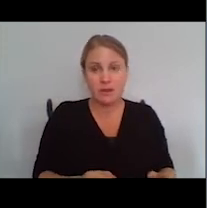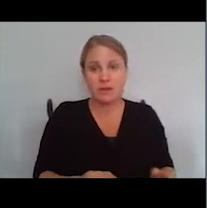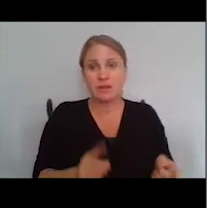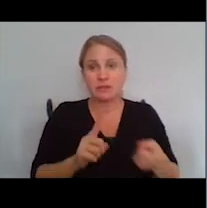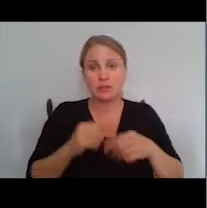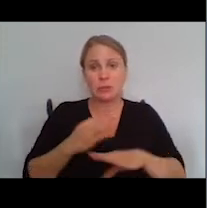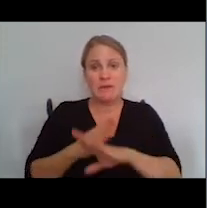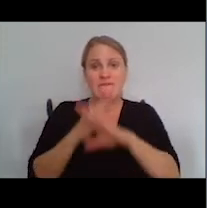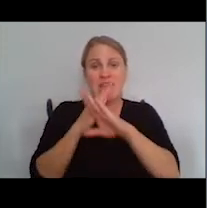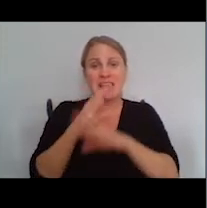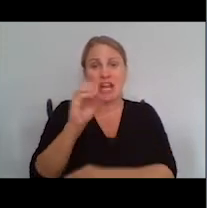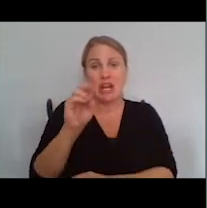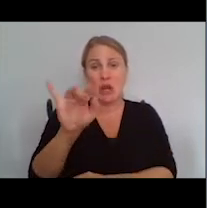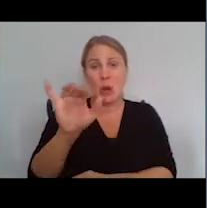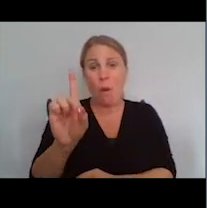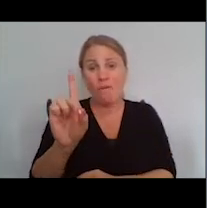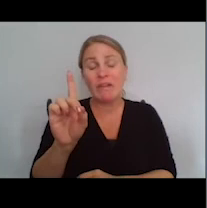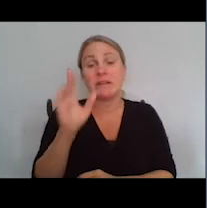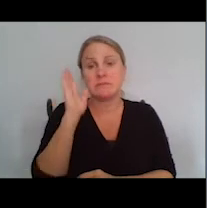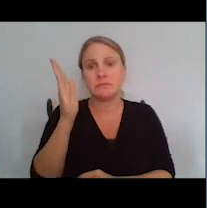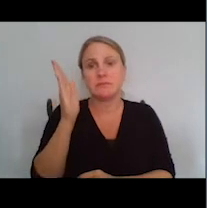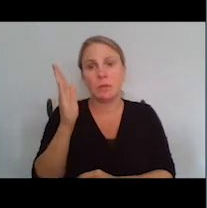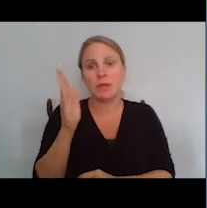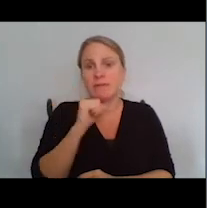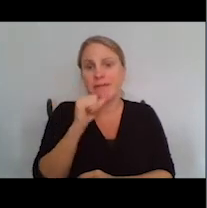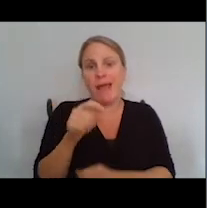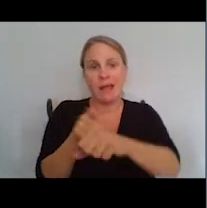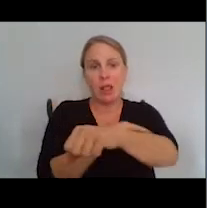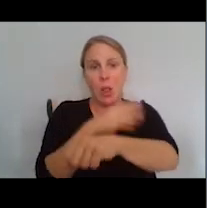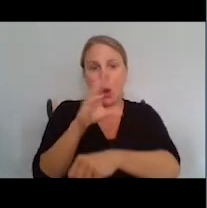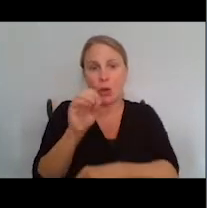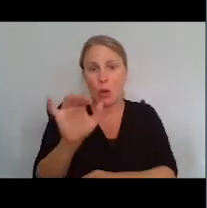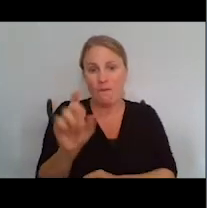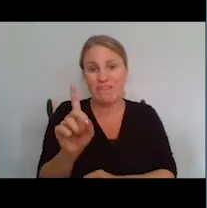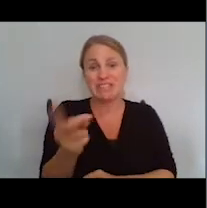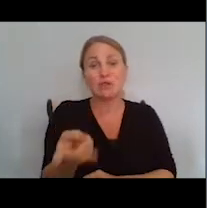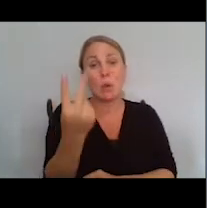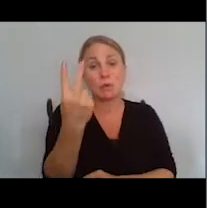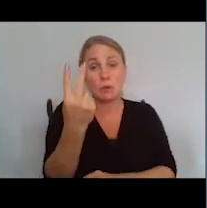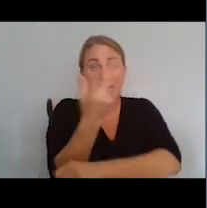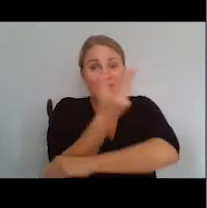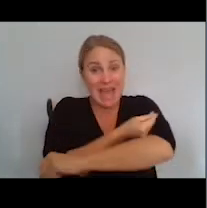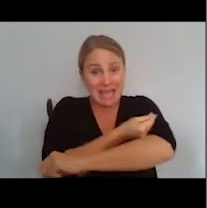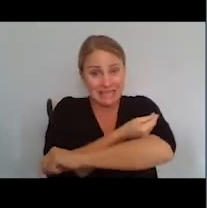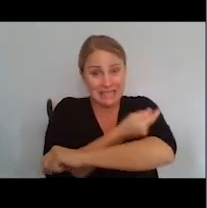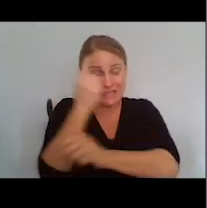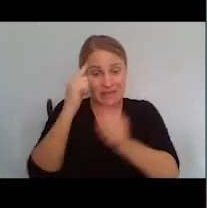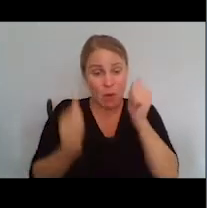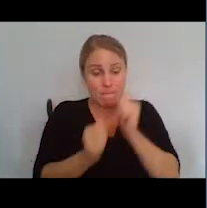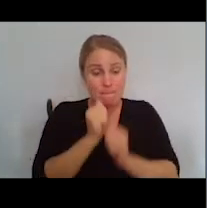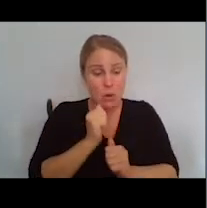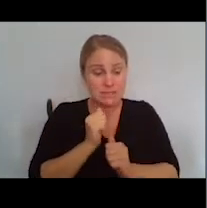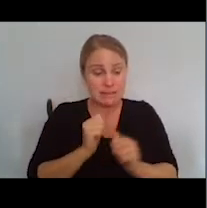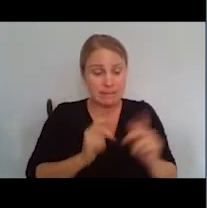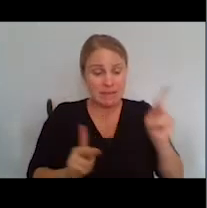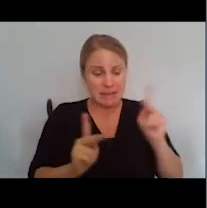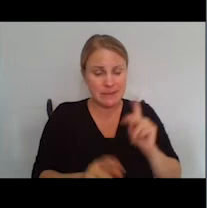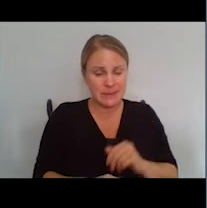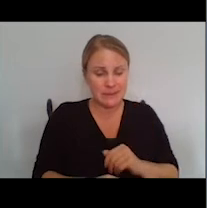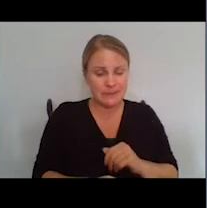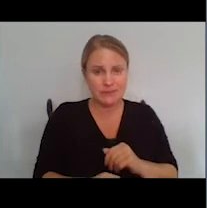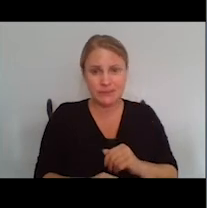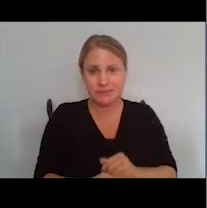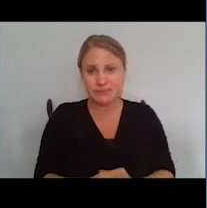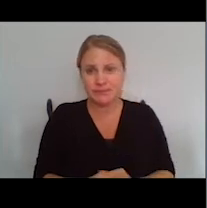in the first place. So getting your vaccines, two vaccines, and for most people, and I would suggest the FDA will probably approve